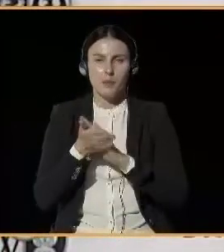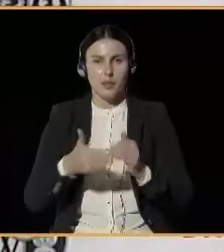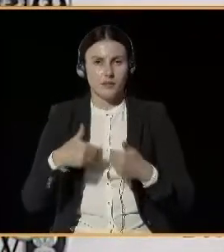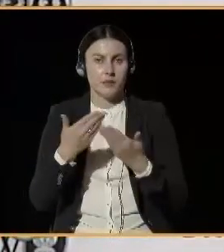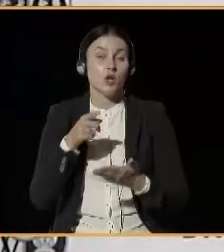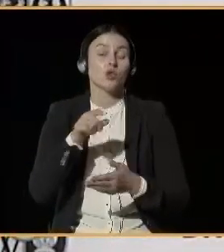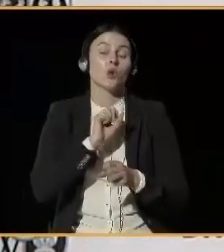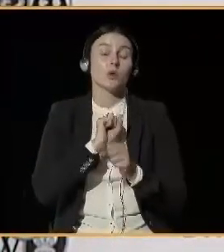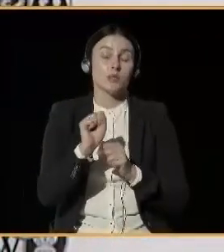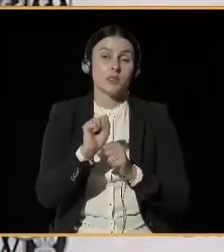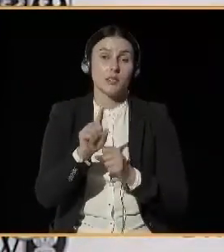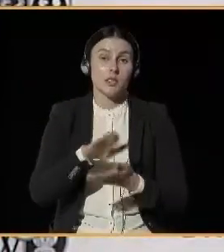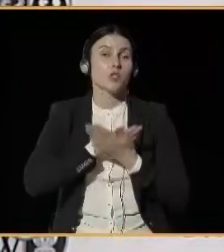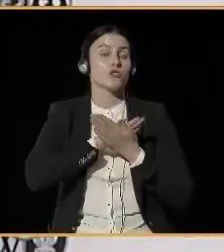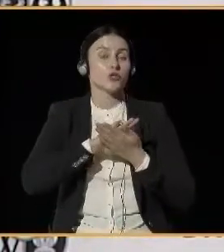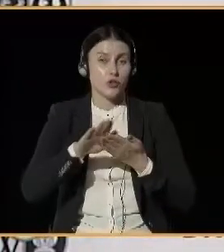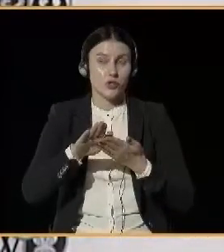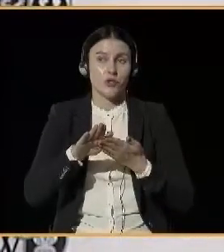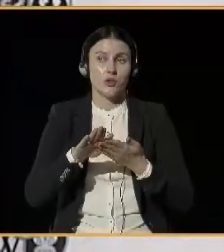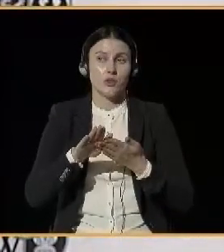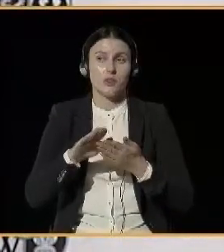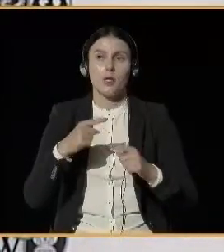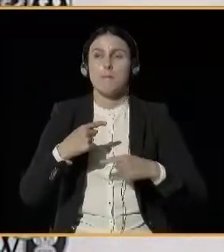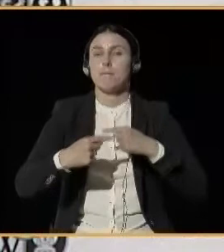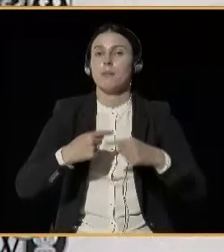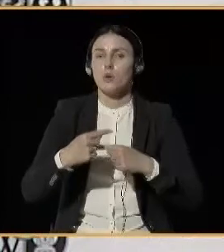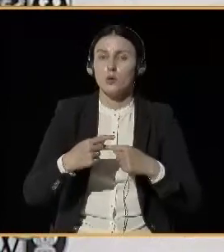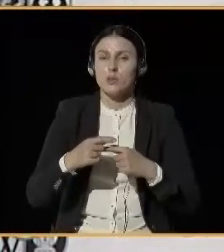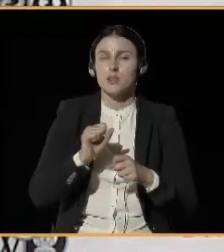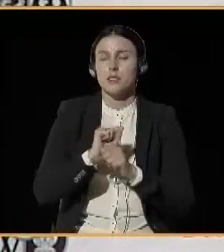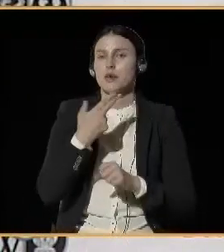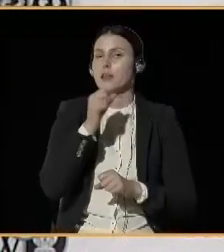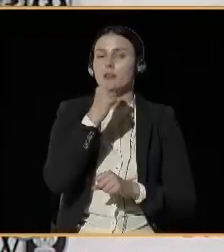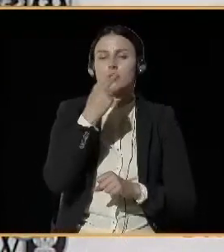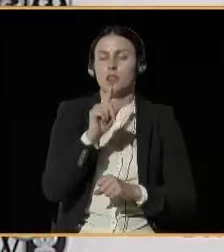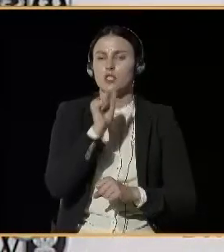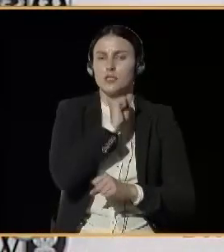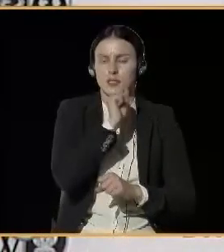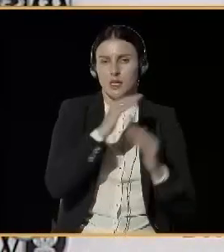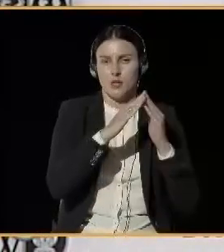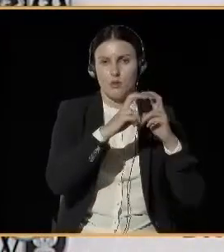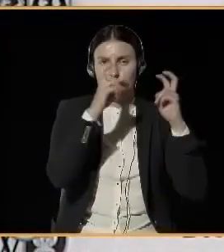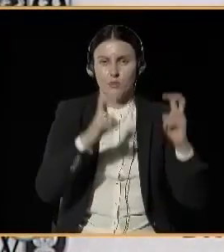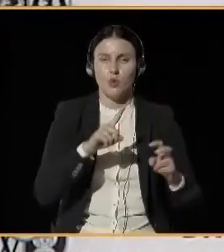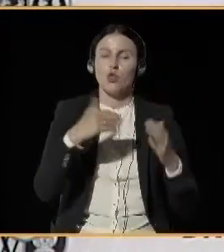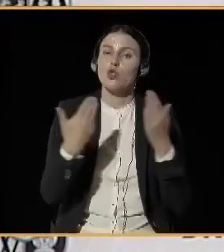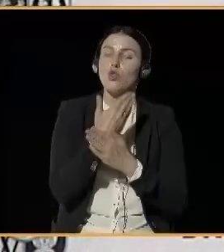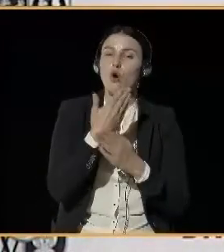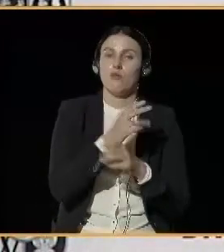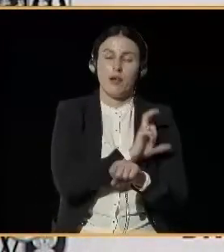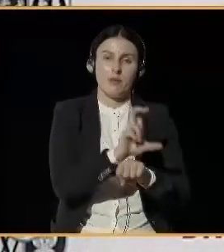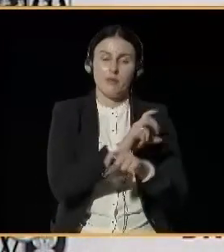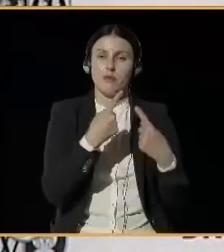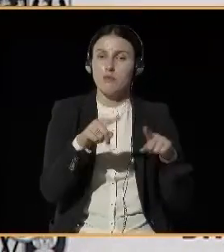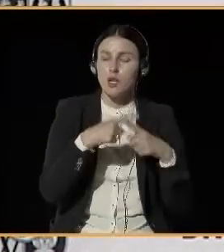in the old buildings. So I think this introduction of this new technology that allows automation